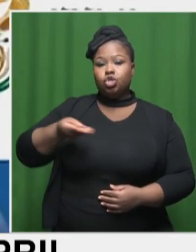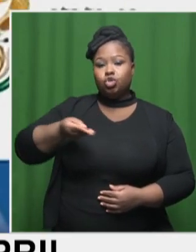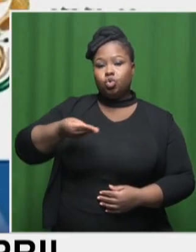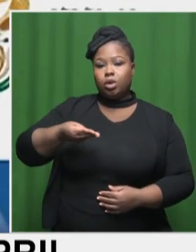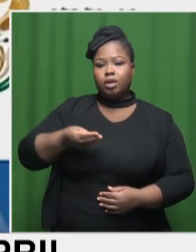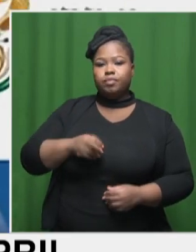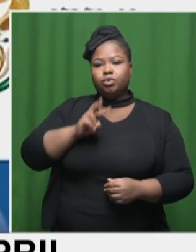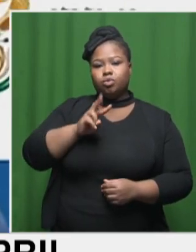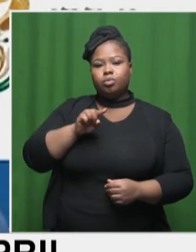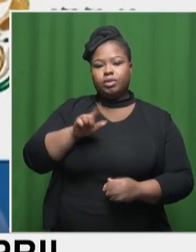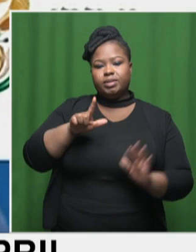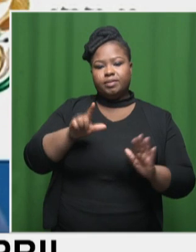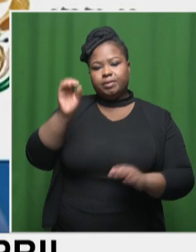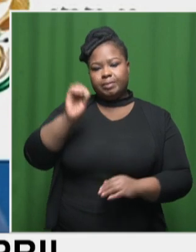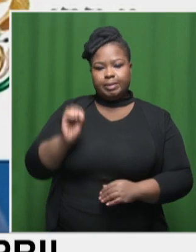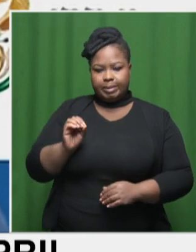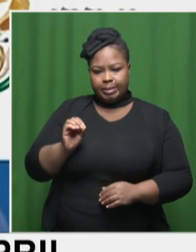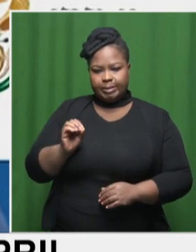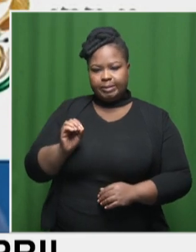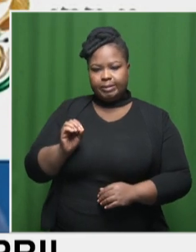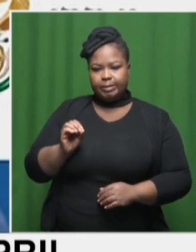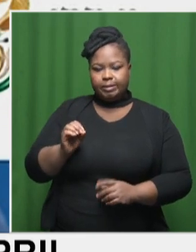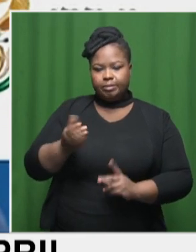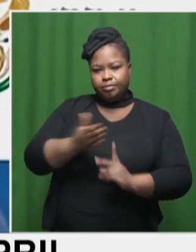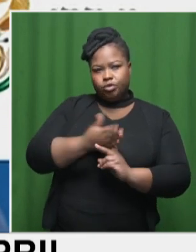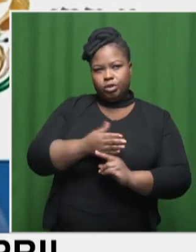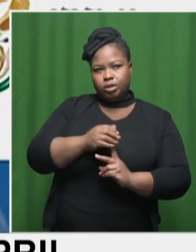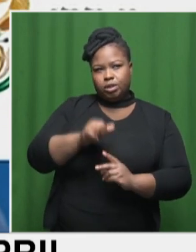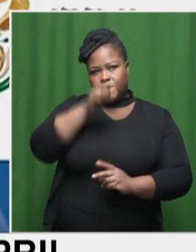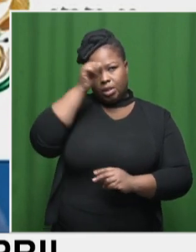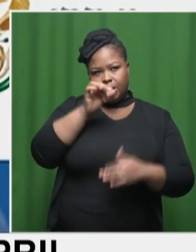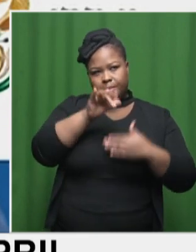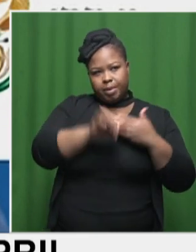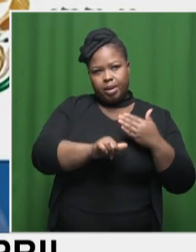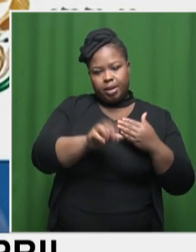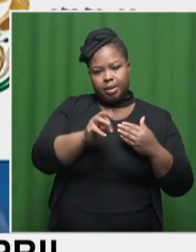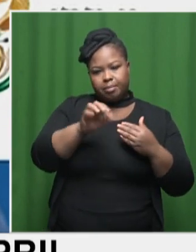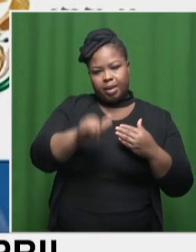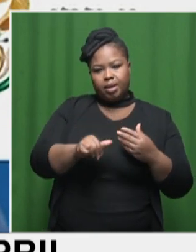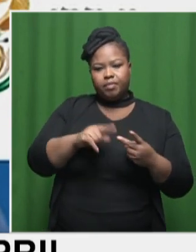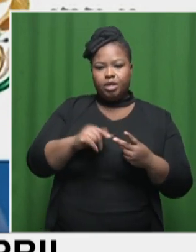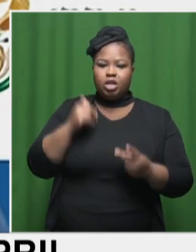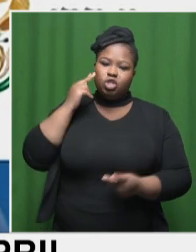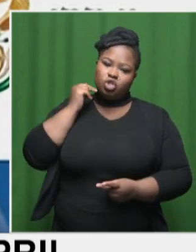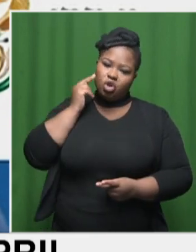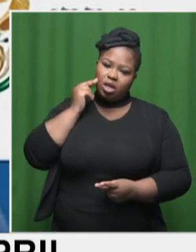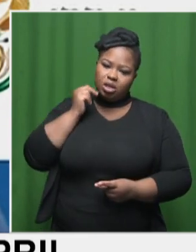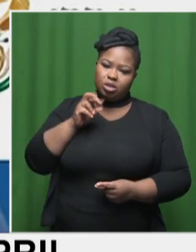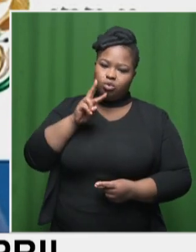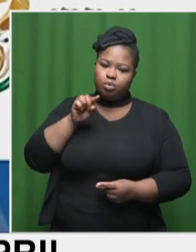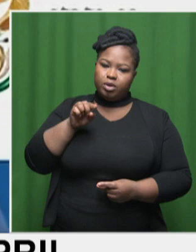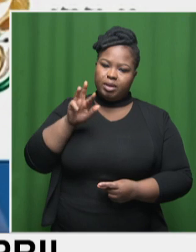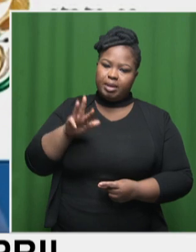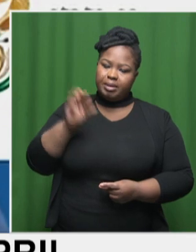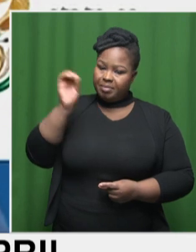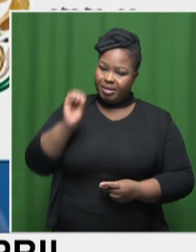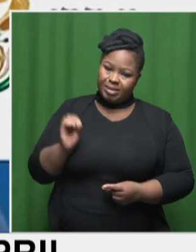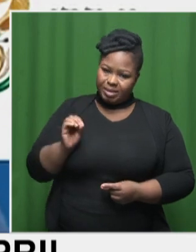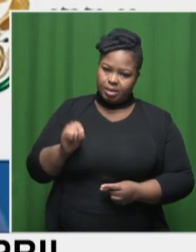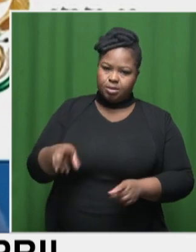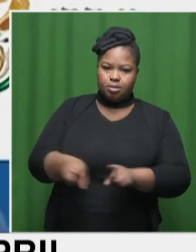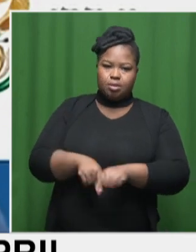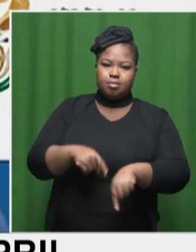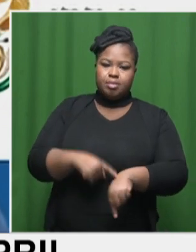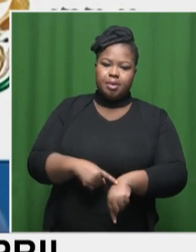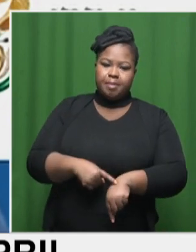2.7 percent just between April and May, chocolate by 2.9 percent in the same